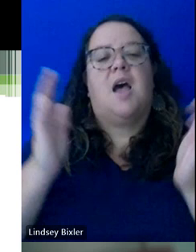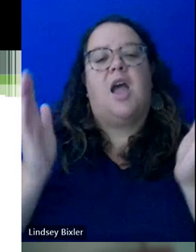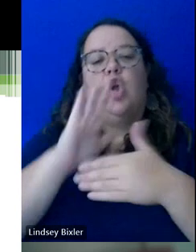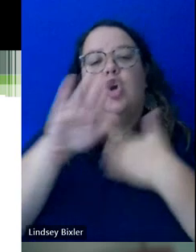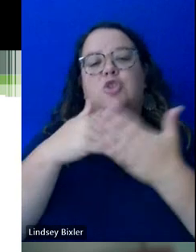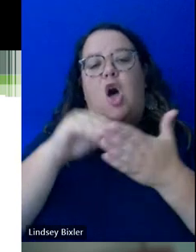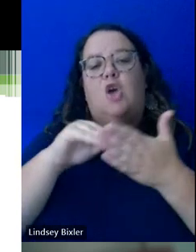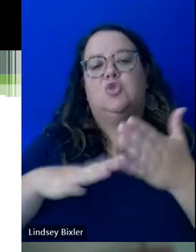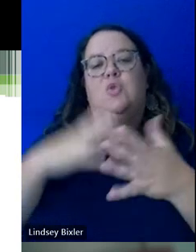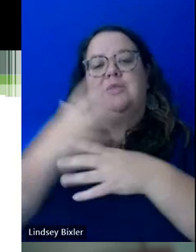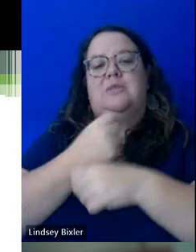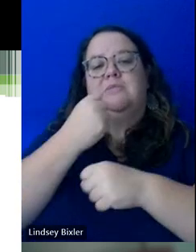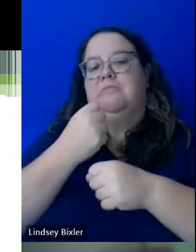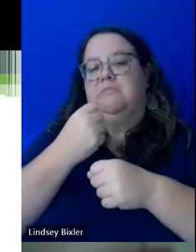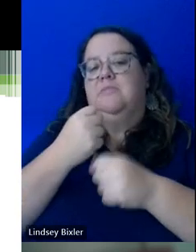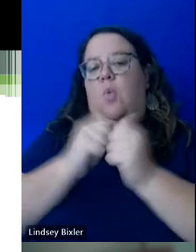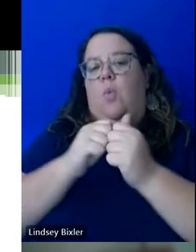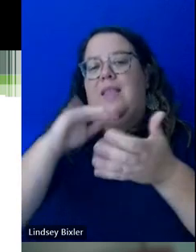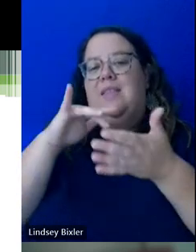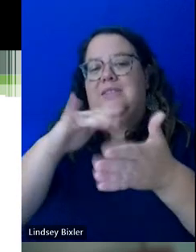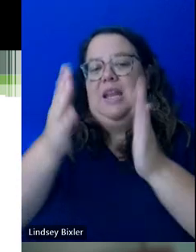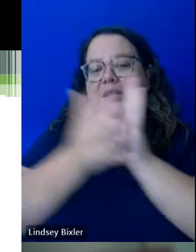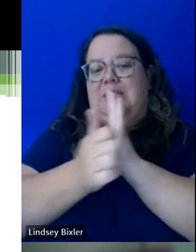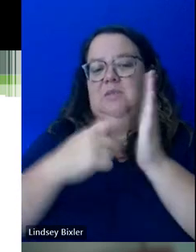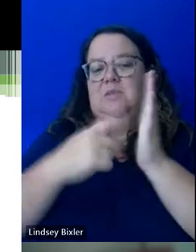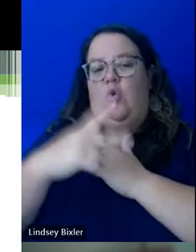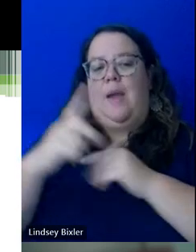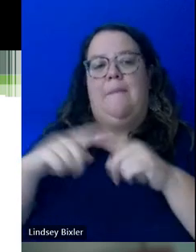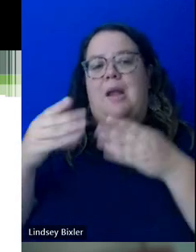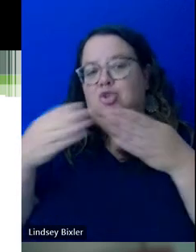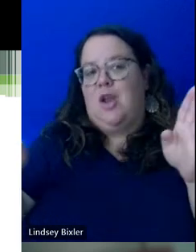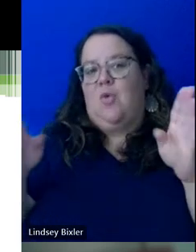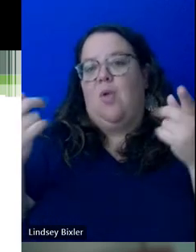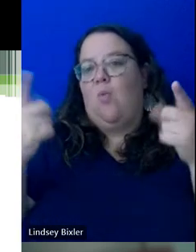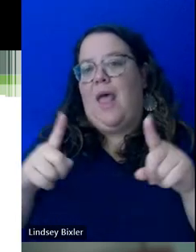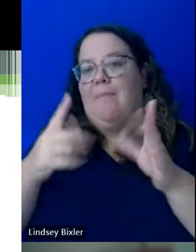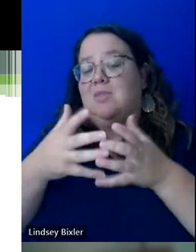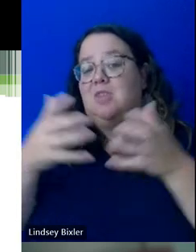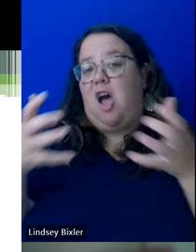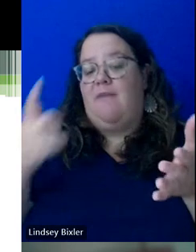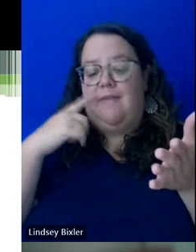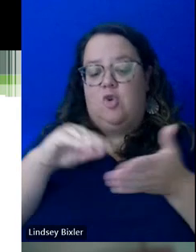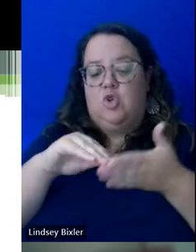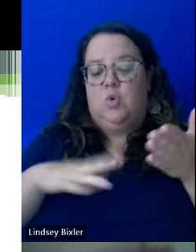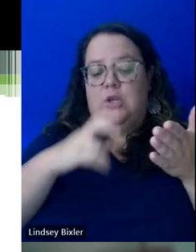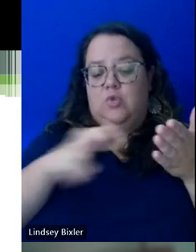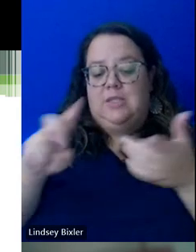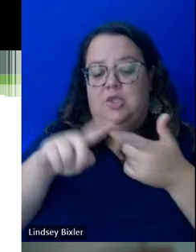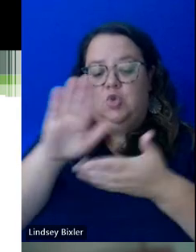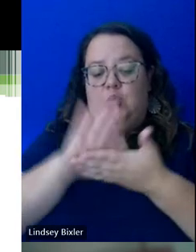center on their study skills program. But in general, what happens a lot for students transitioning to college is,